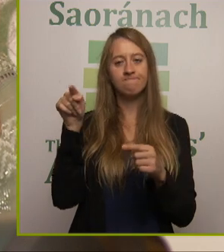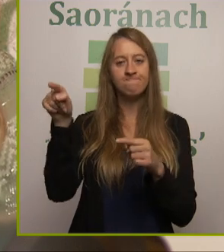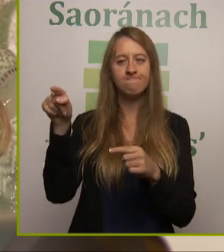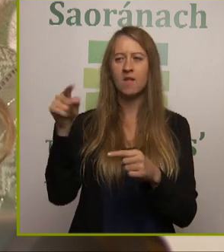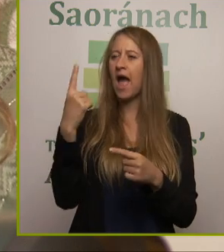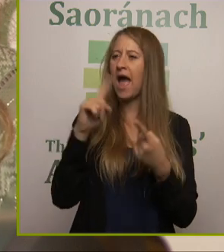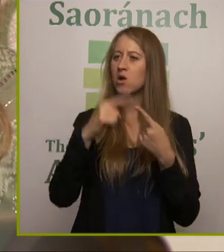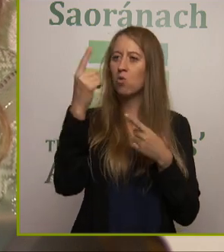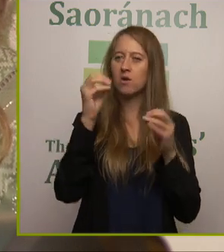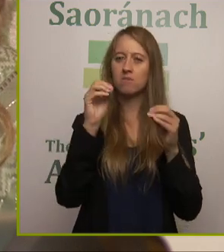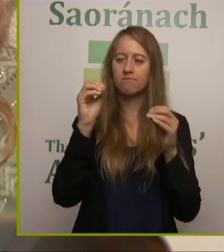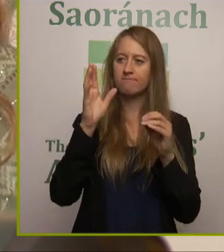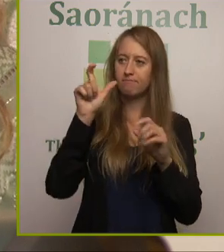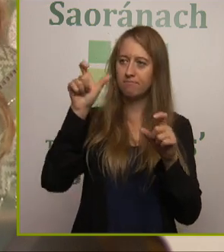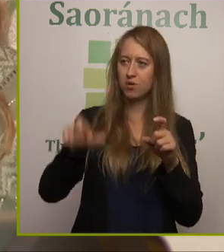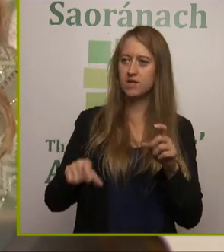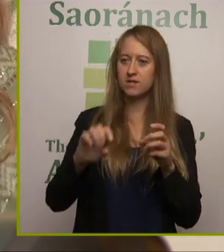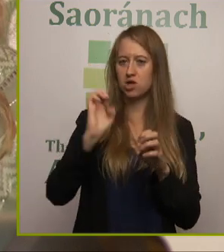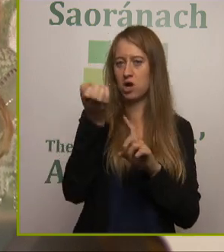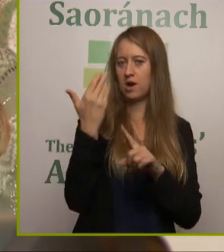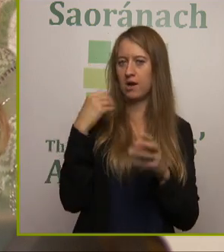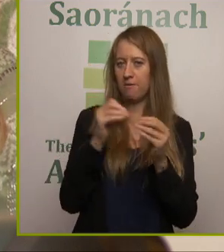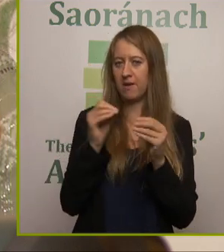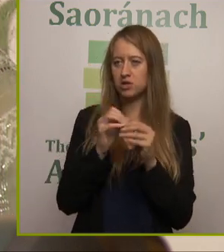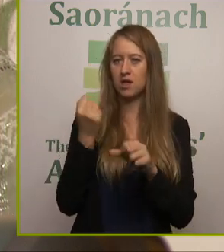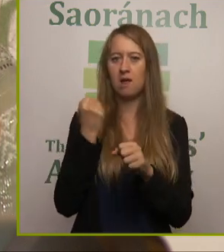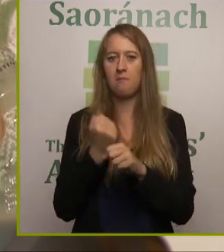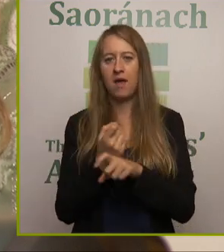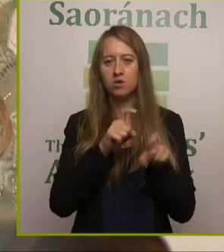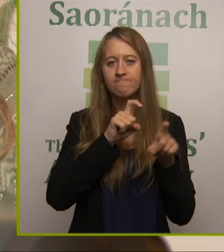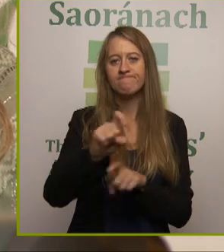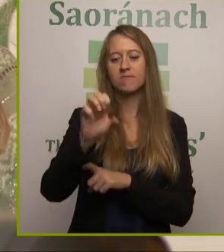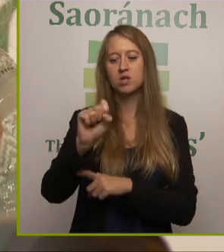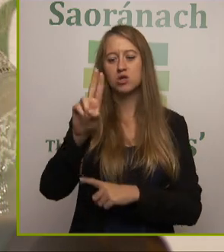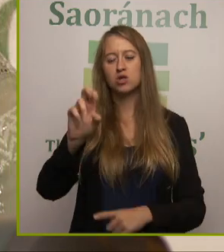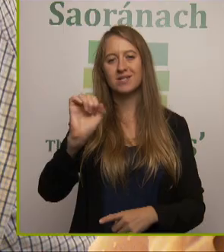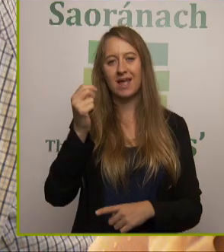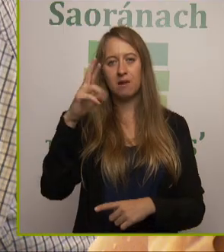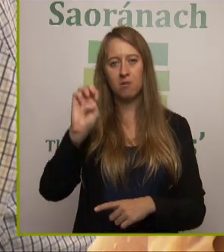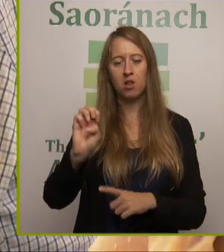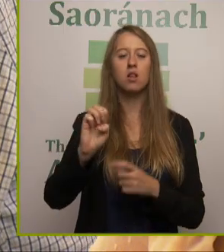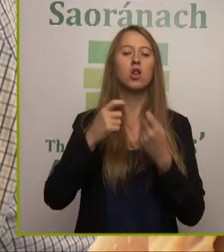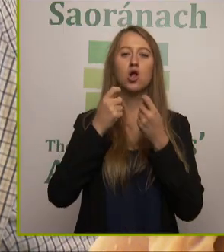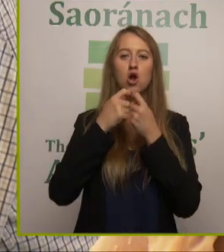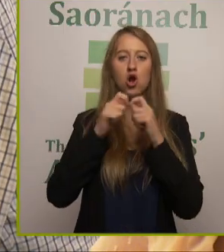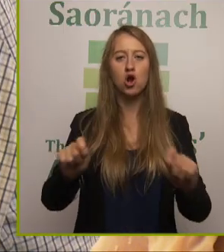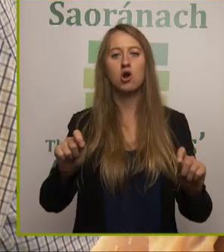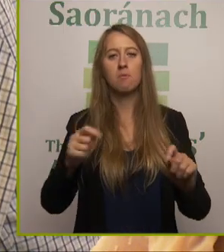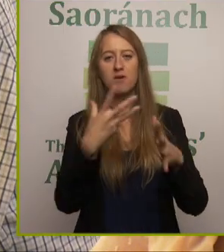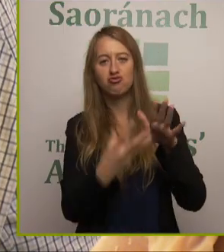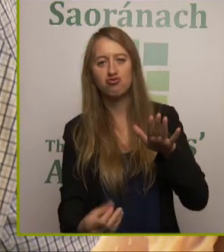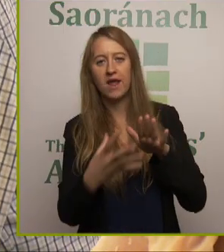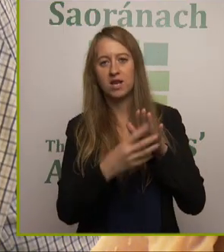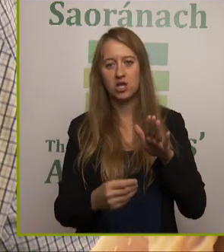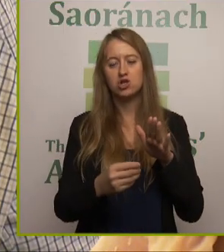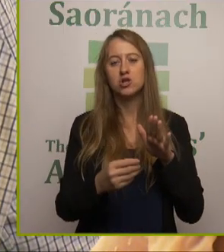earlier about this sustainable urban drainage system where you're trying to capture and filter water before it gets into the rivers.